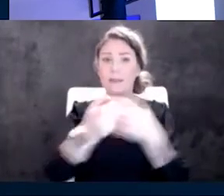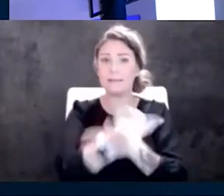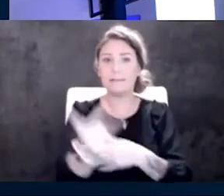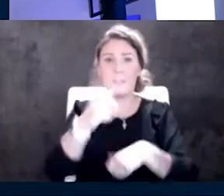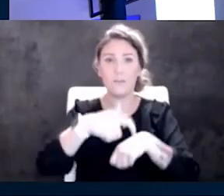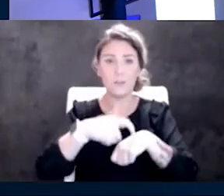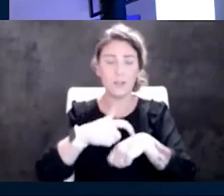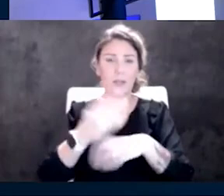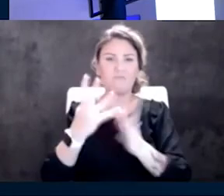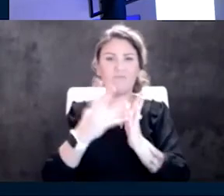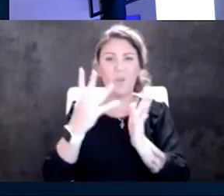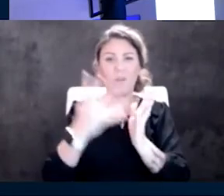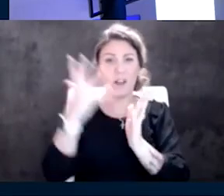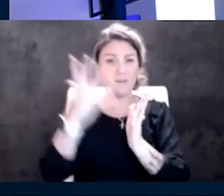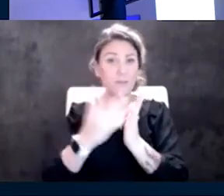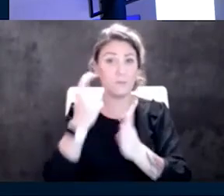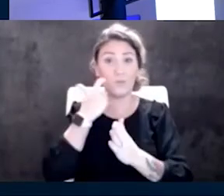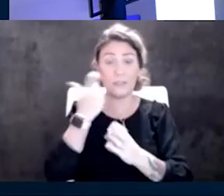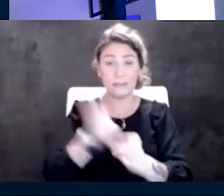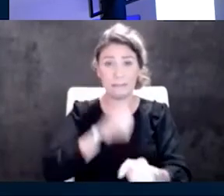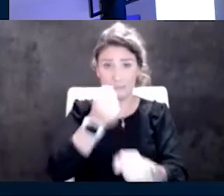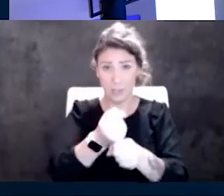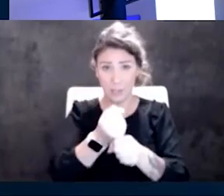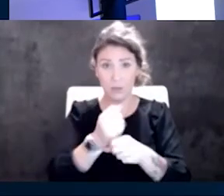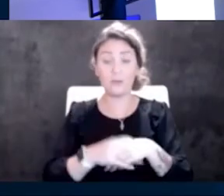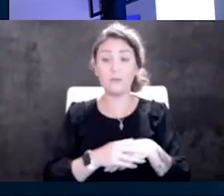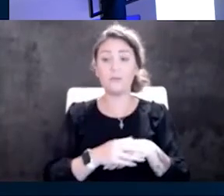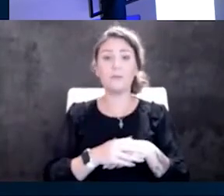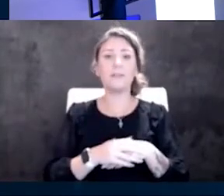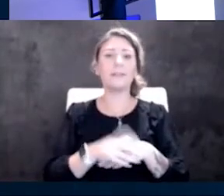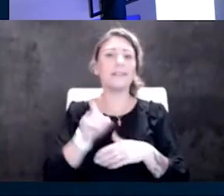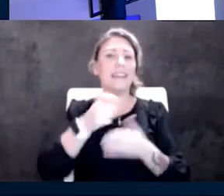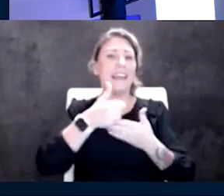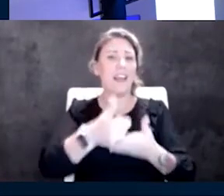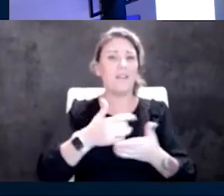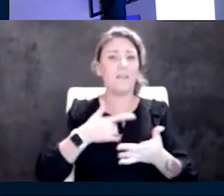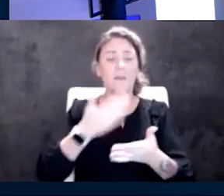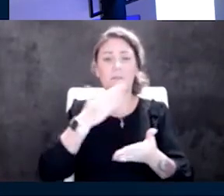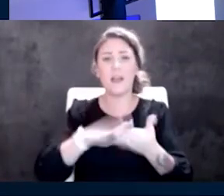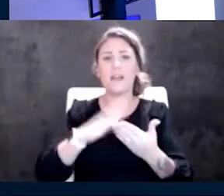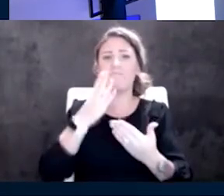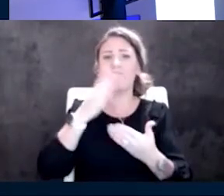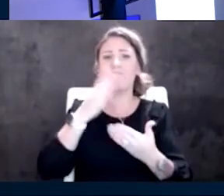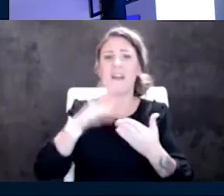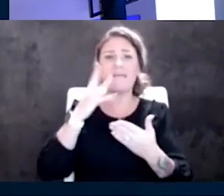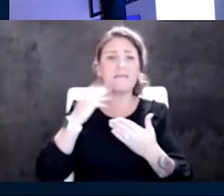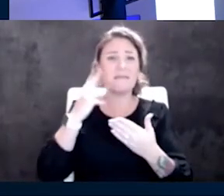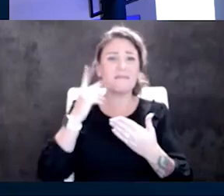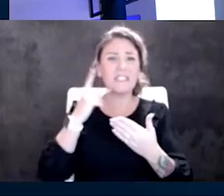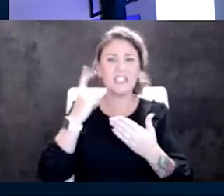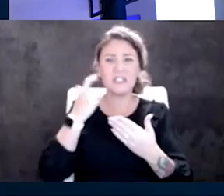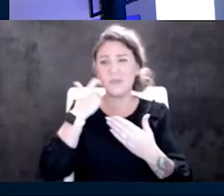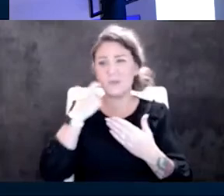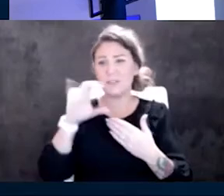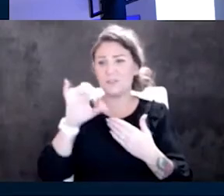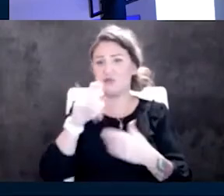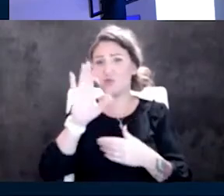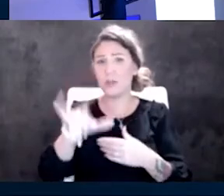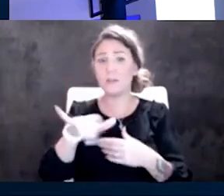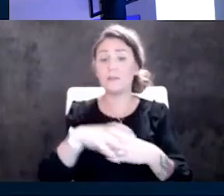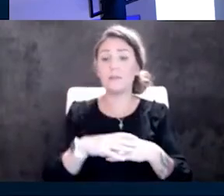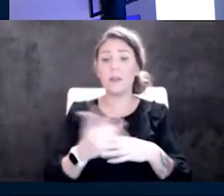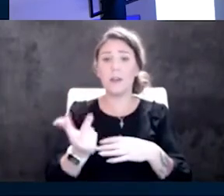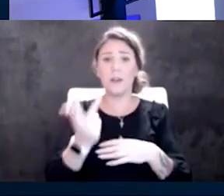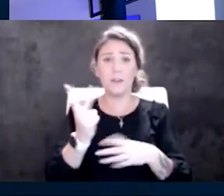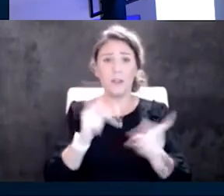in the last year. So we got to help her feel better about this. She had a bad experience last time, Chelsea. Three people poking around.